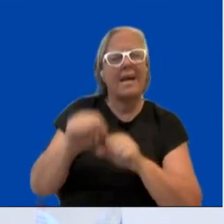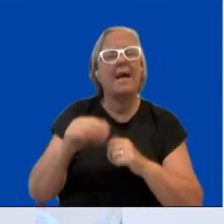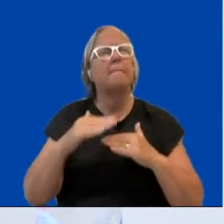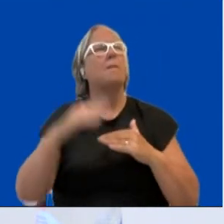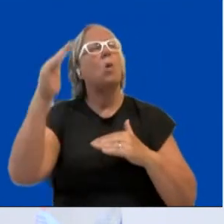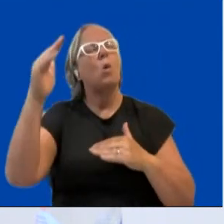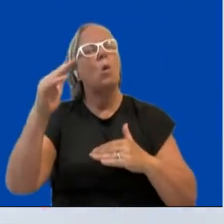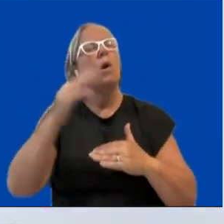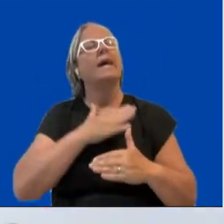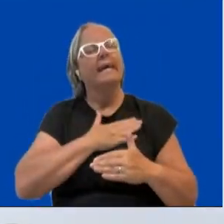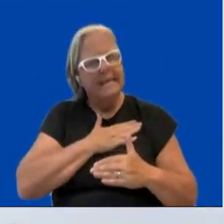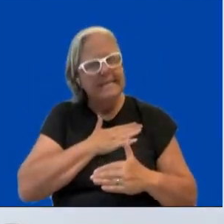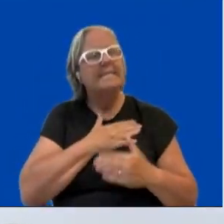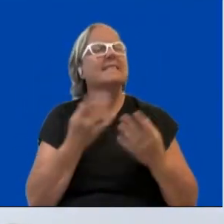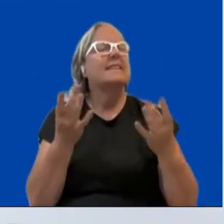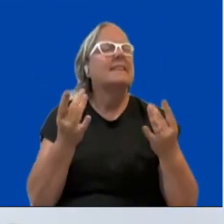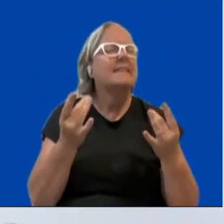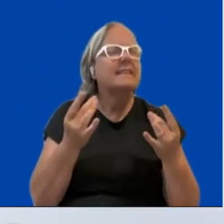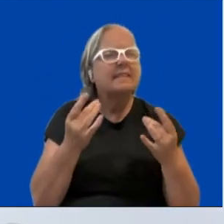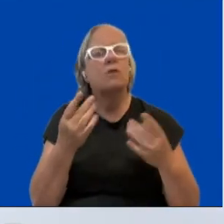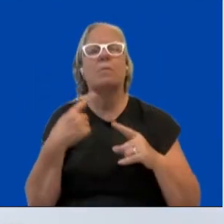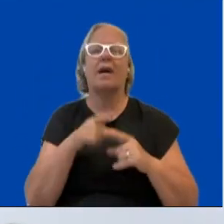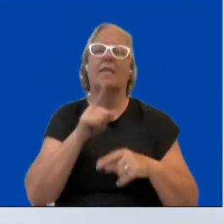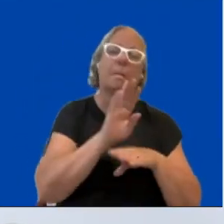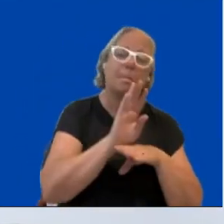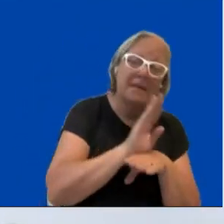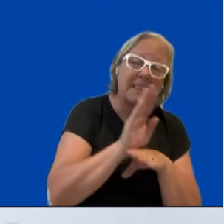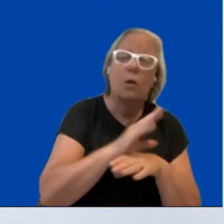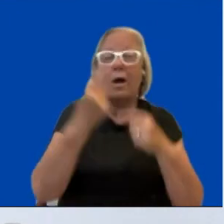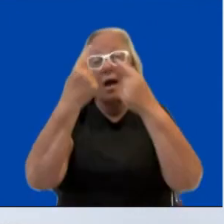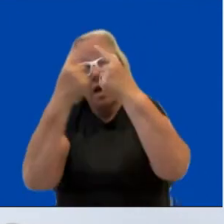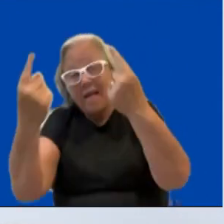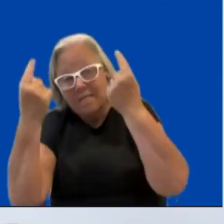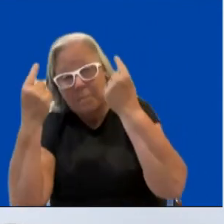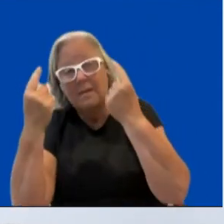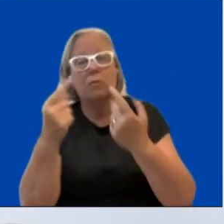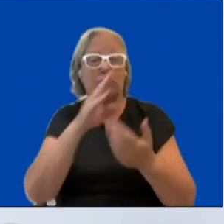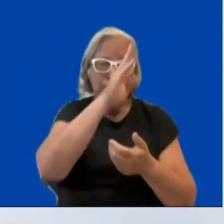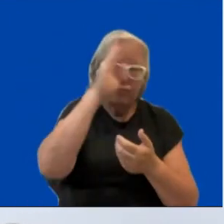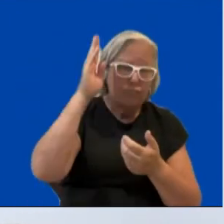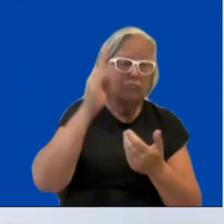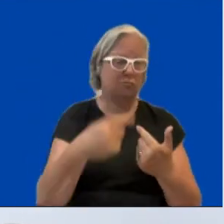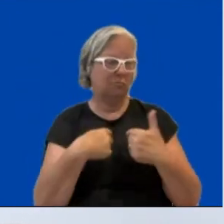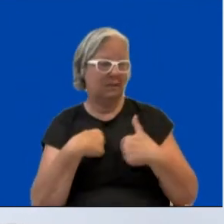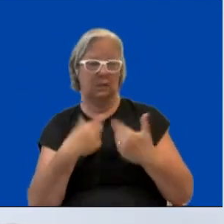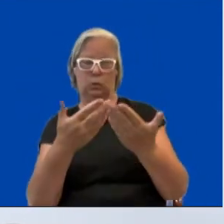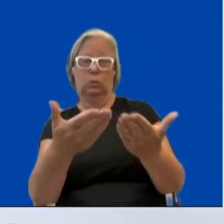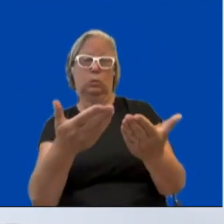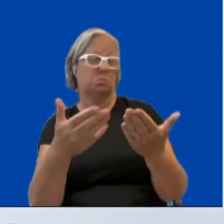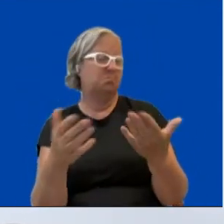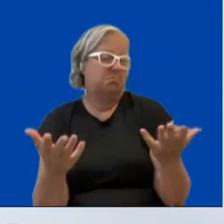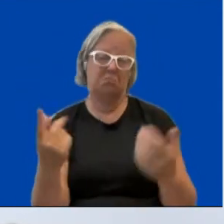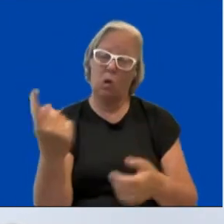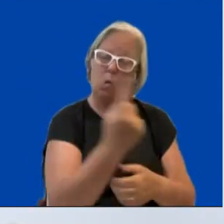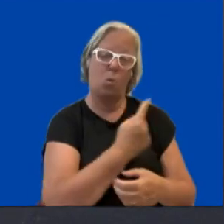It's also academia and just individuals like you and me. So can you tell us, just trying to be very tangible,